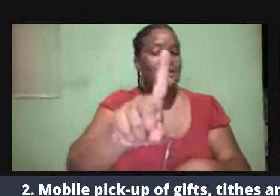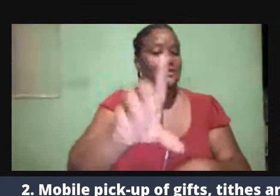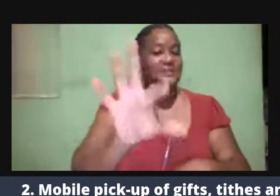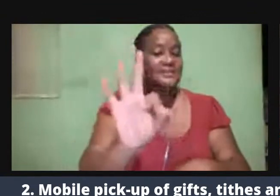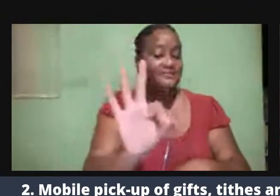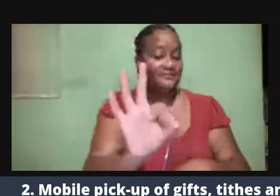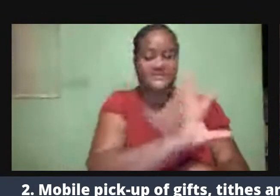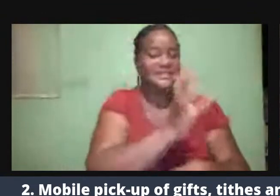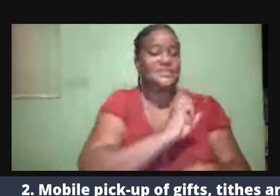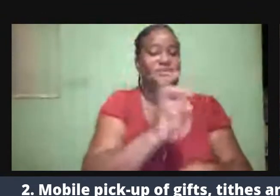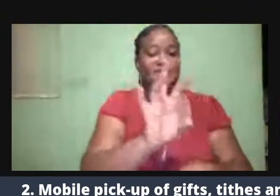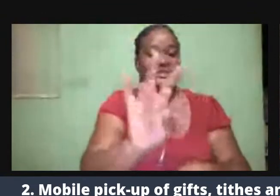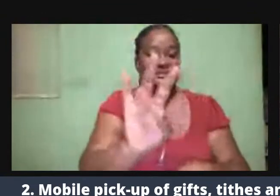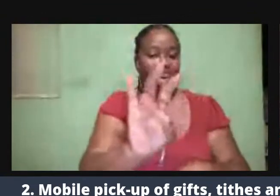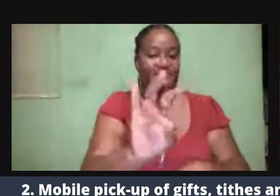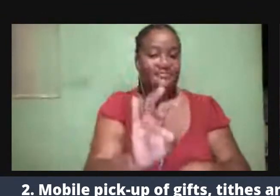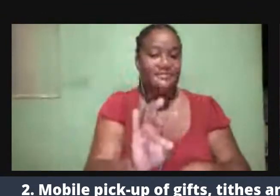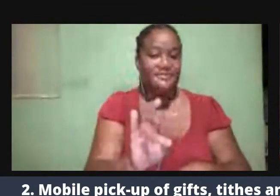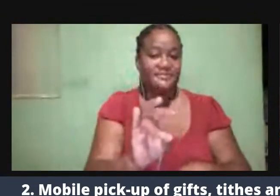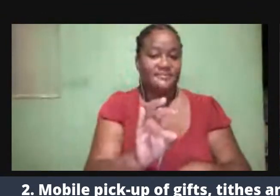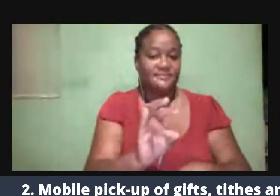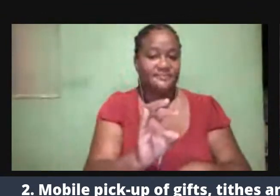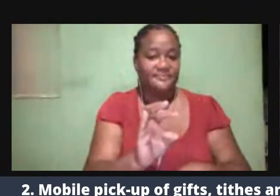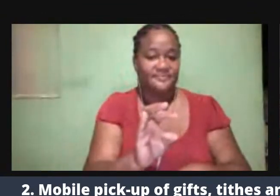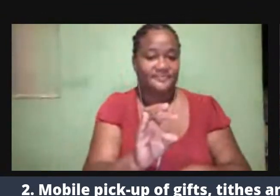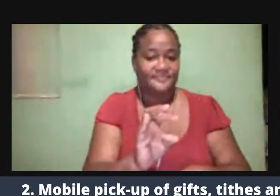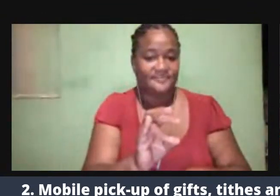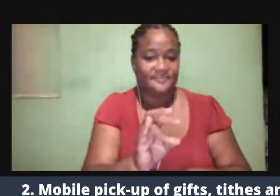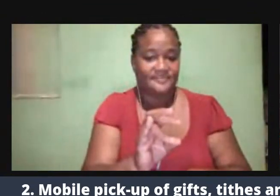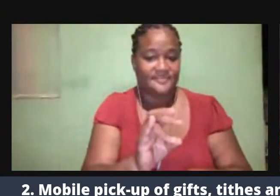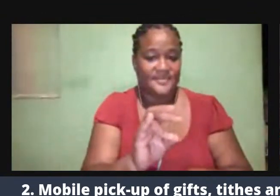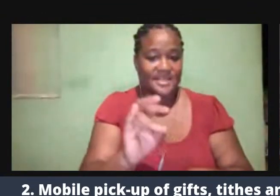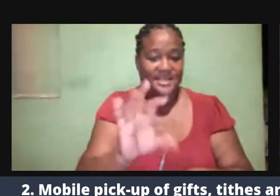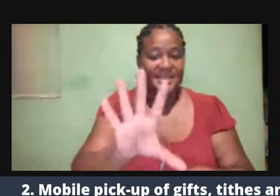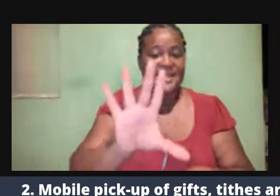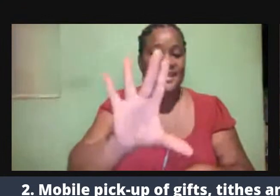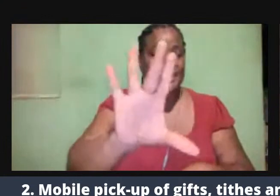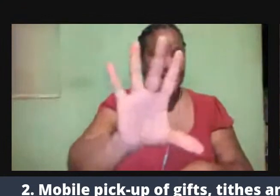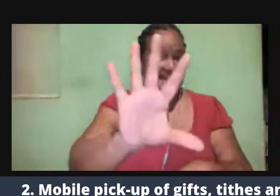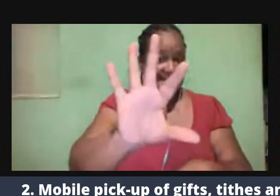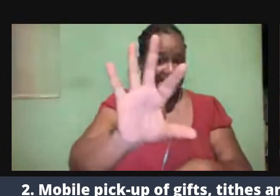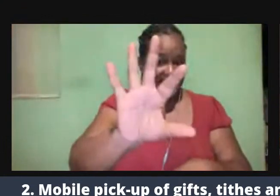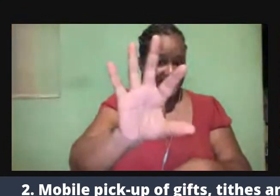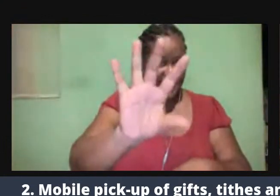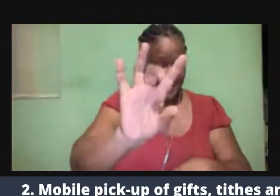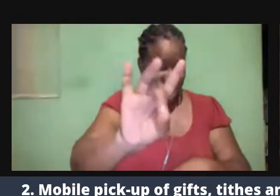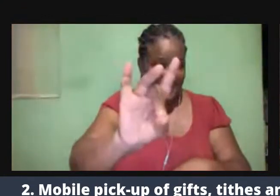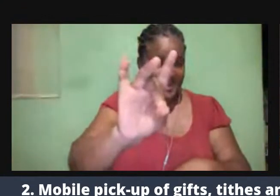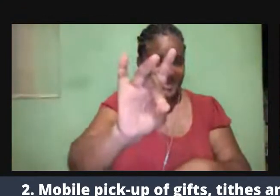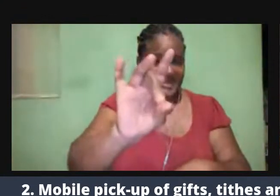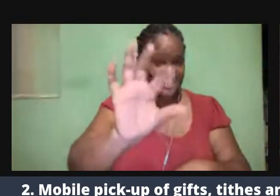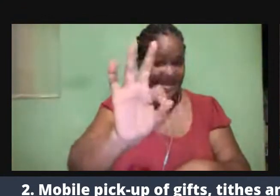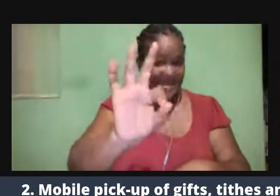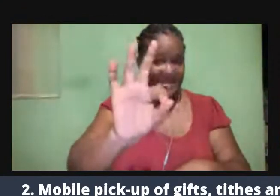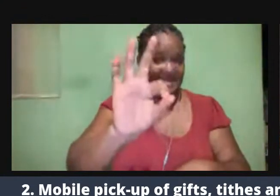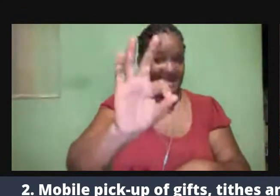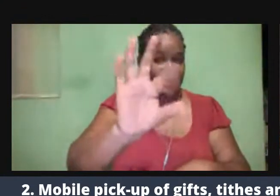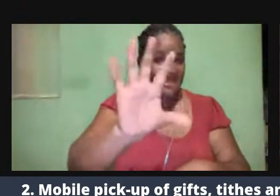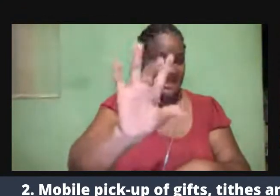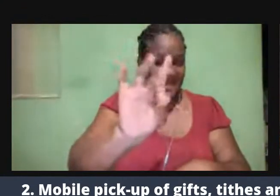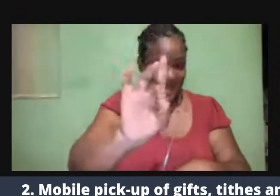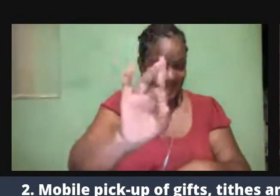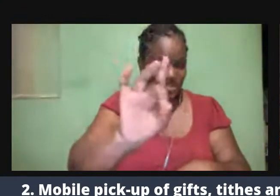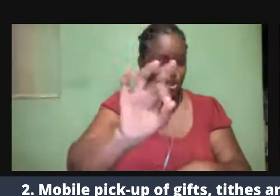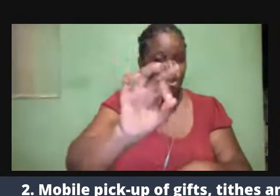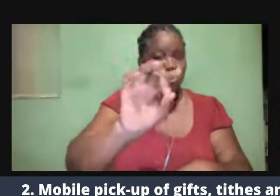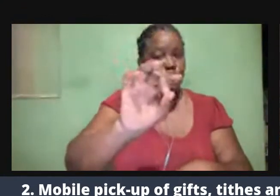number is 89824. Sorry, 2547.